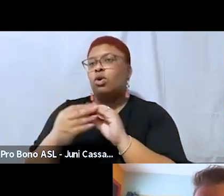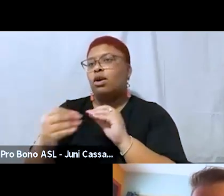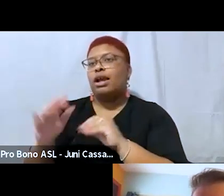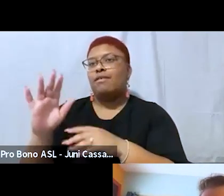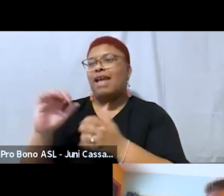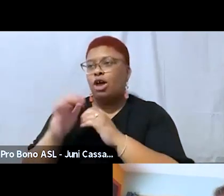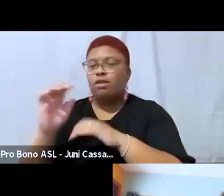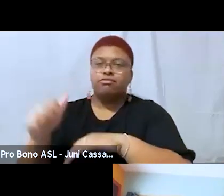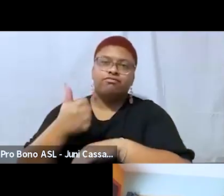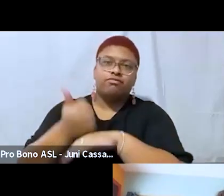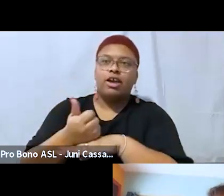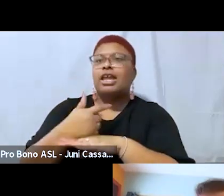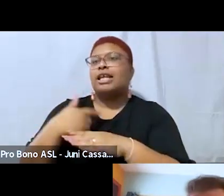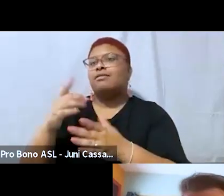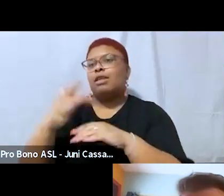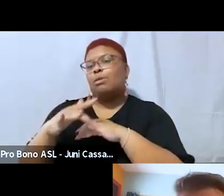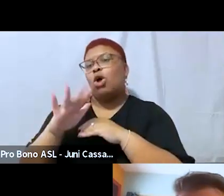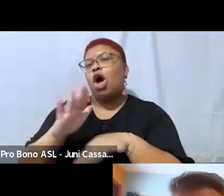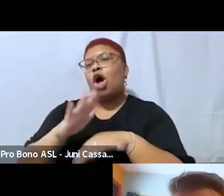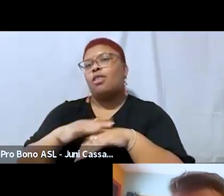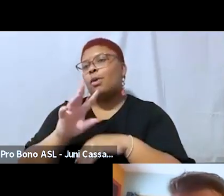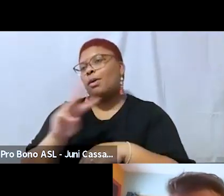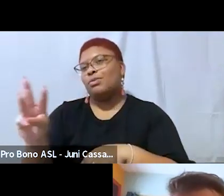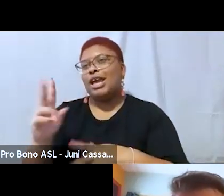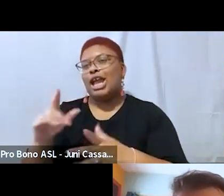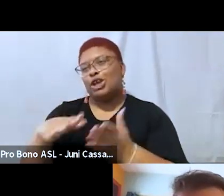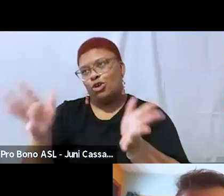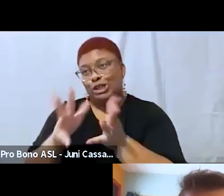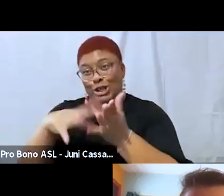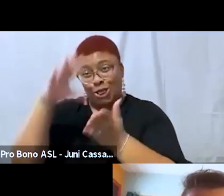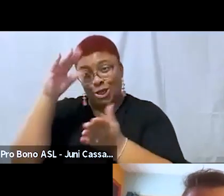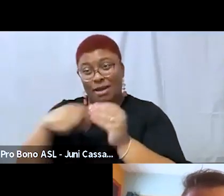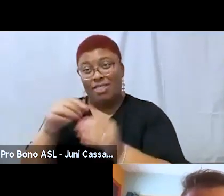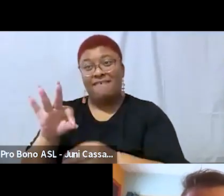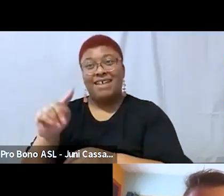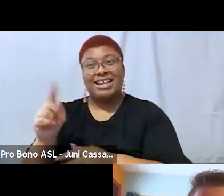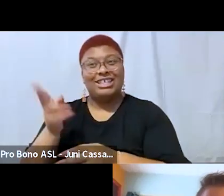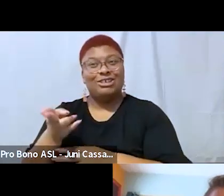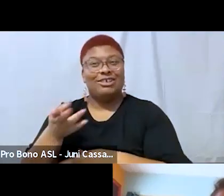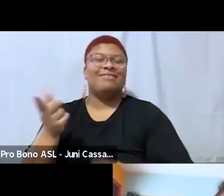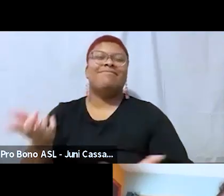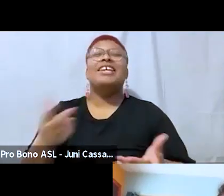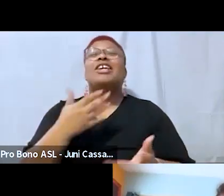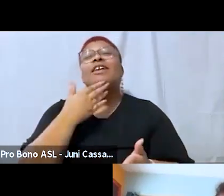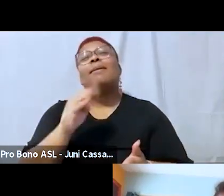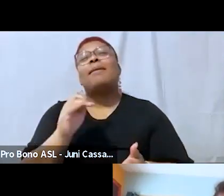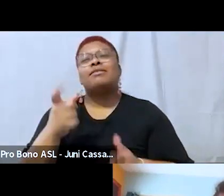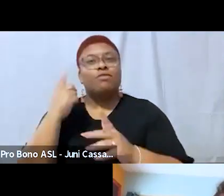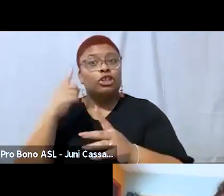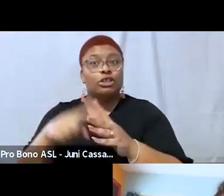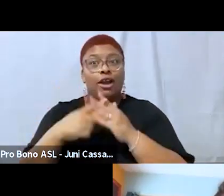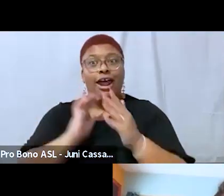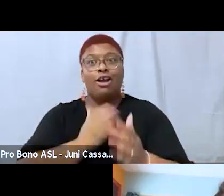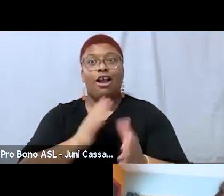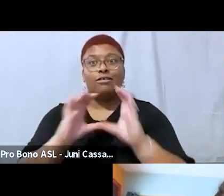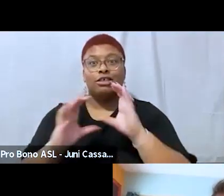encourage you to learn that piece of fat activist history as well um thank you max for grounding us in this conversation um brandon let's start with you when is